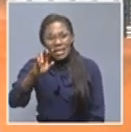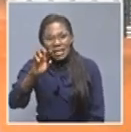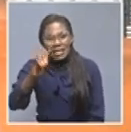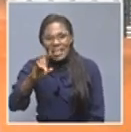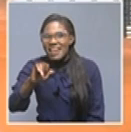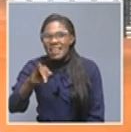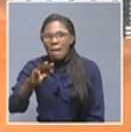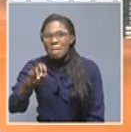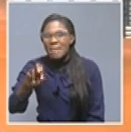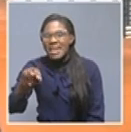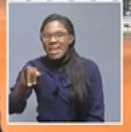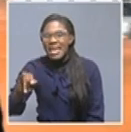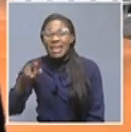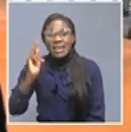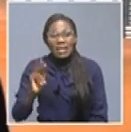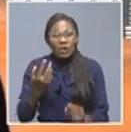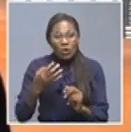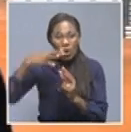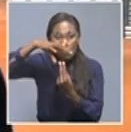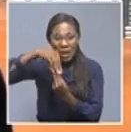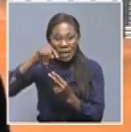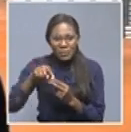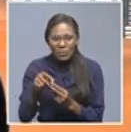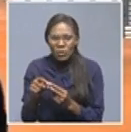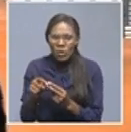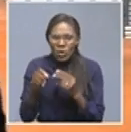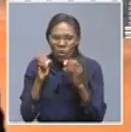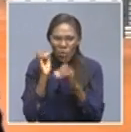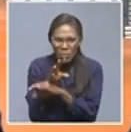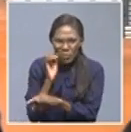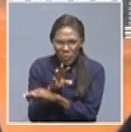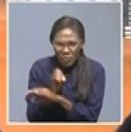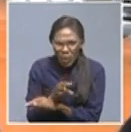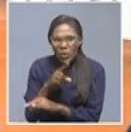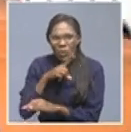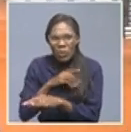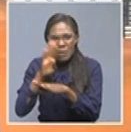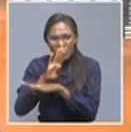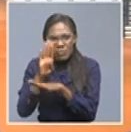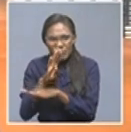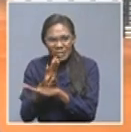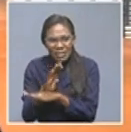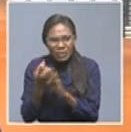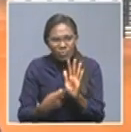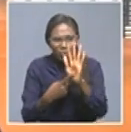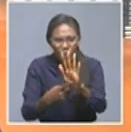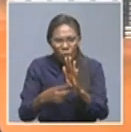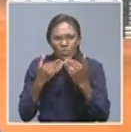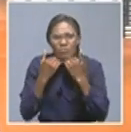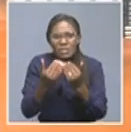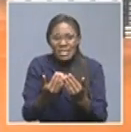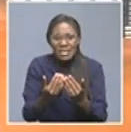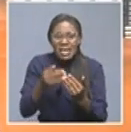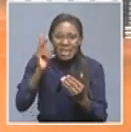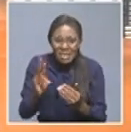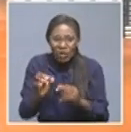but also on top of that he emphasized on the importance of the totems and also of our cultural values for